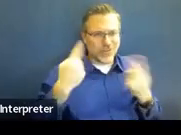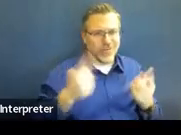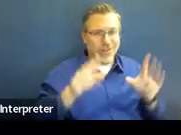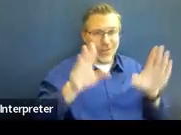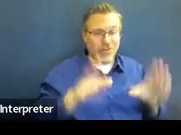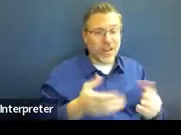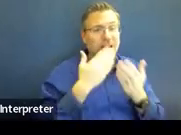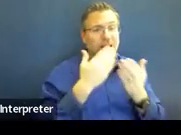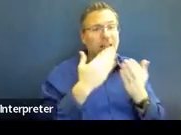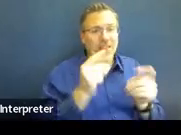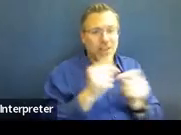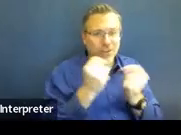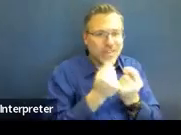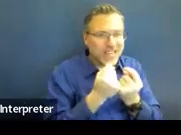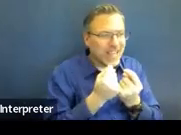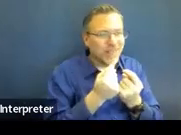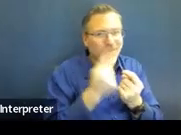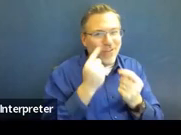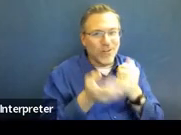team for jumping in.